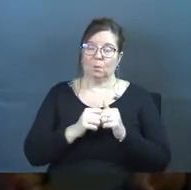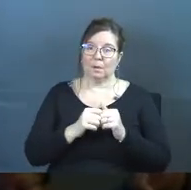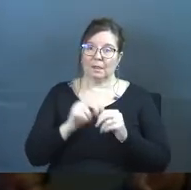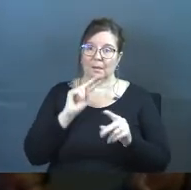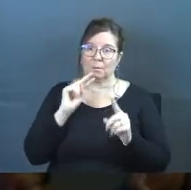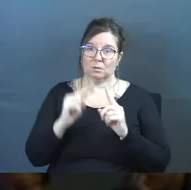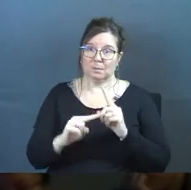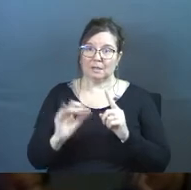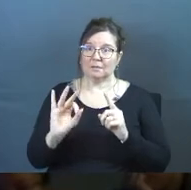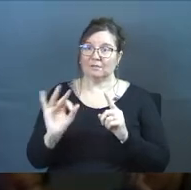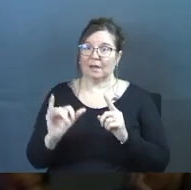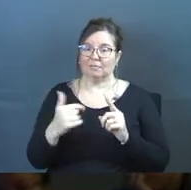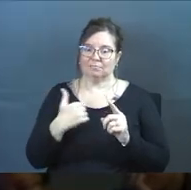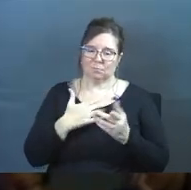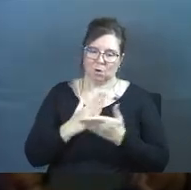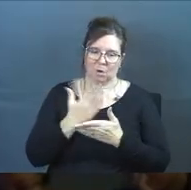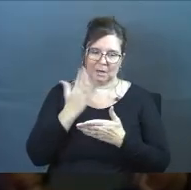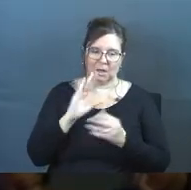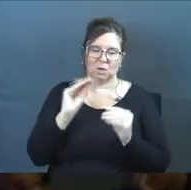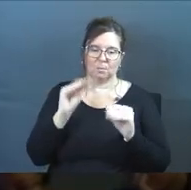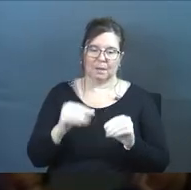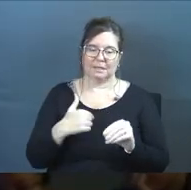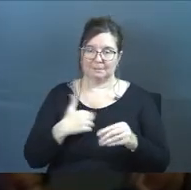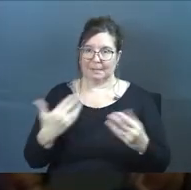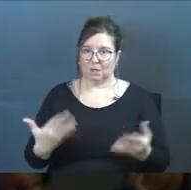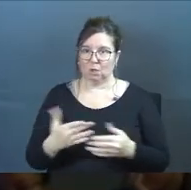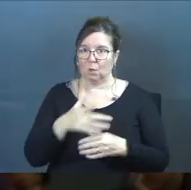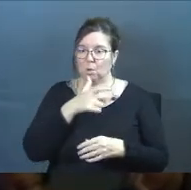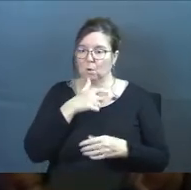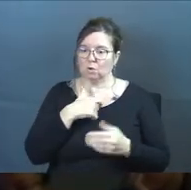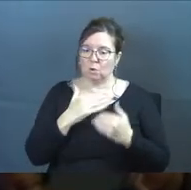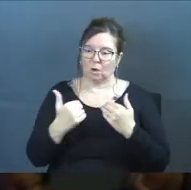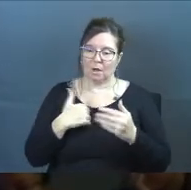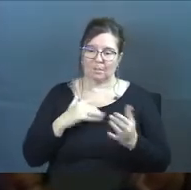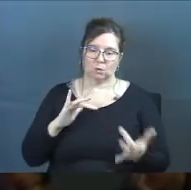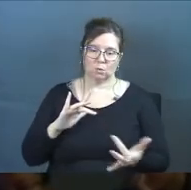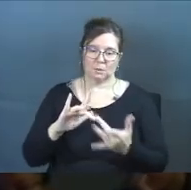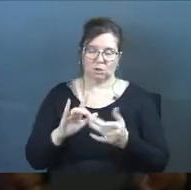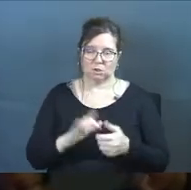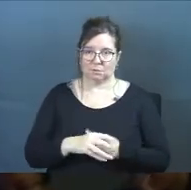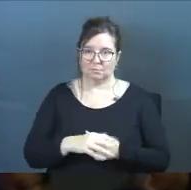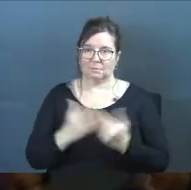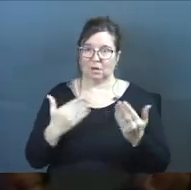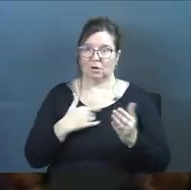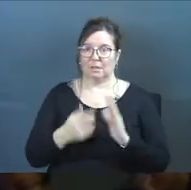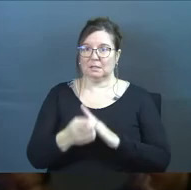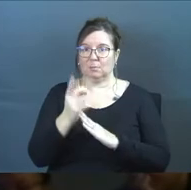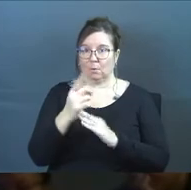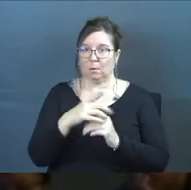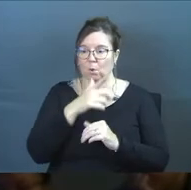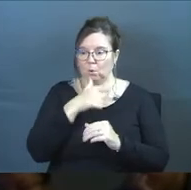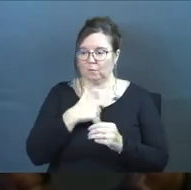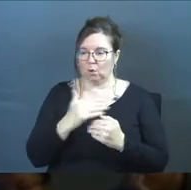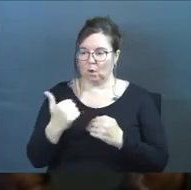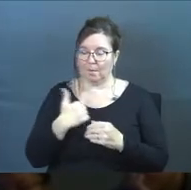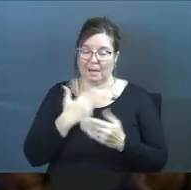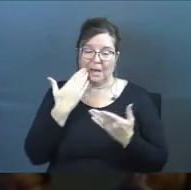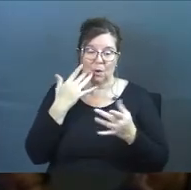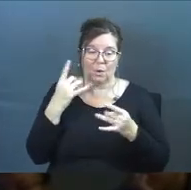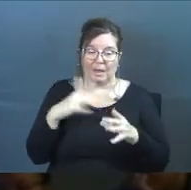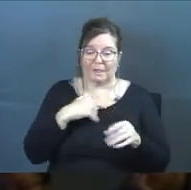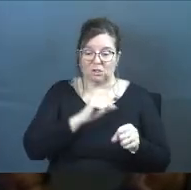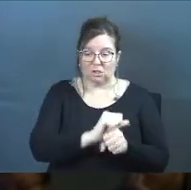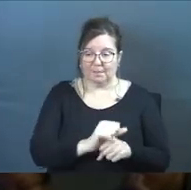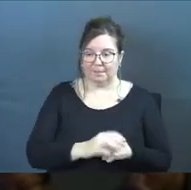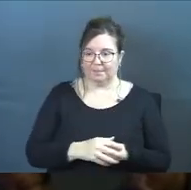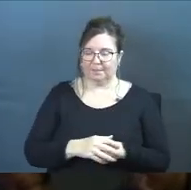the perspective of like, all right, God, you have placed me here. Who have you called me to reach here in this moment? Who have you called me? I don't like